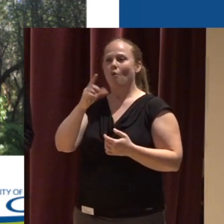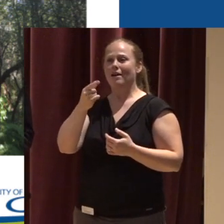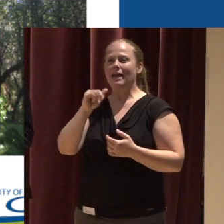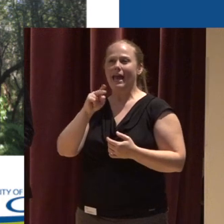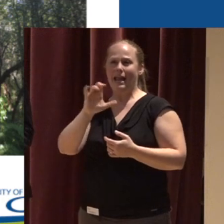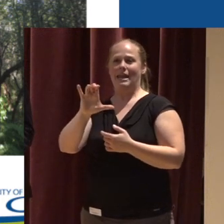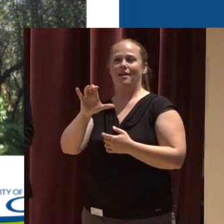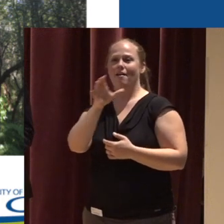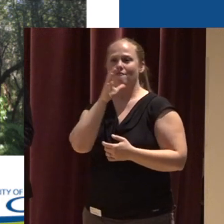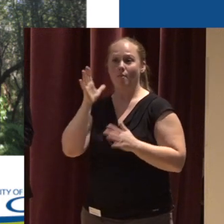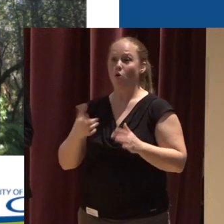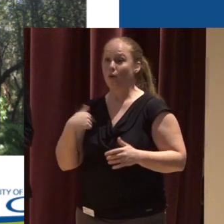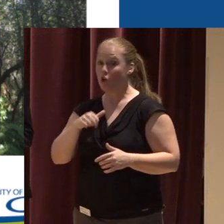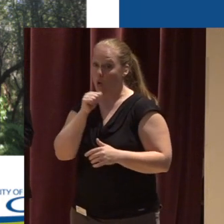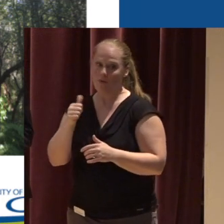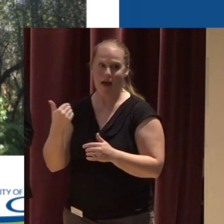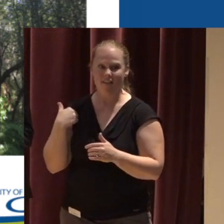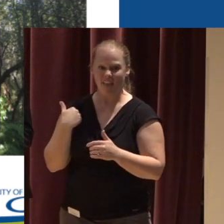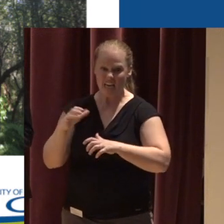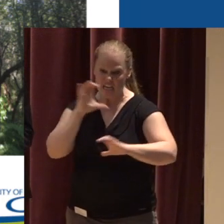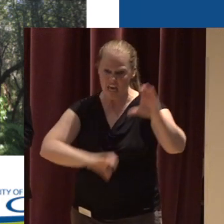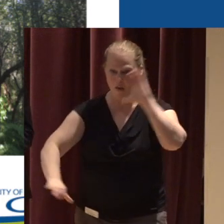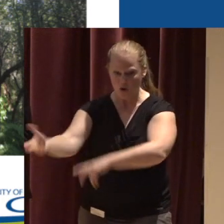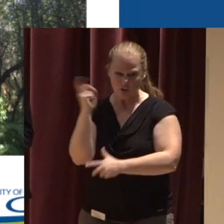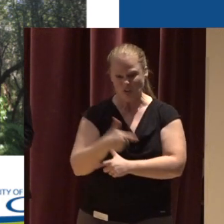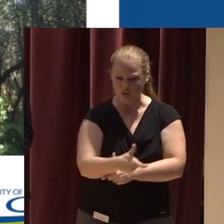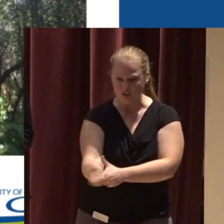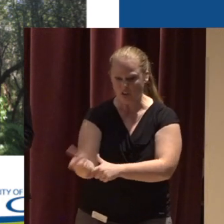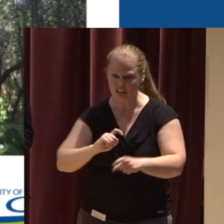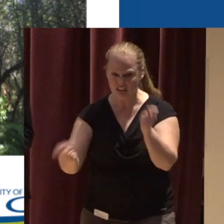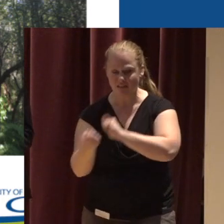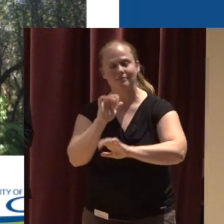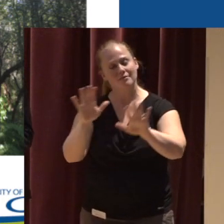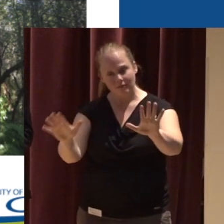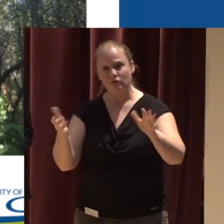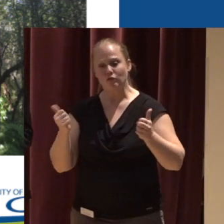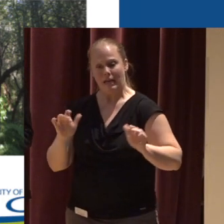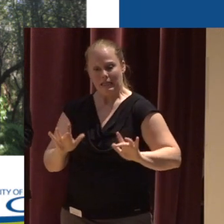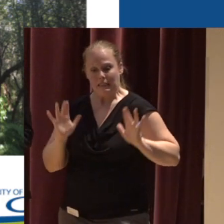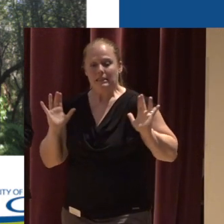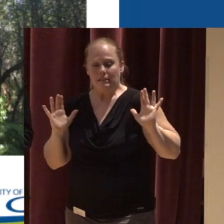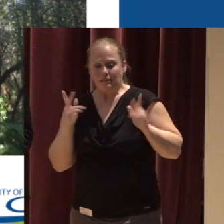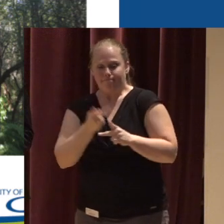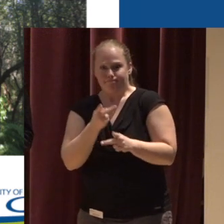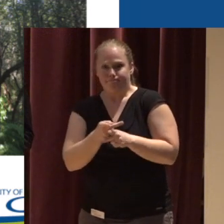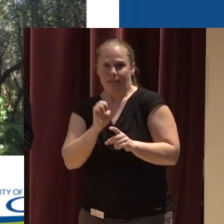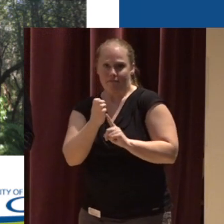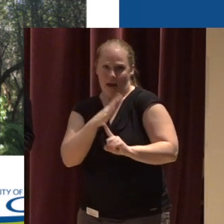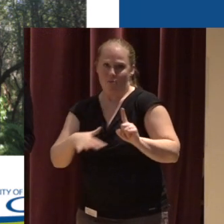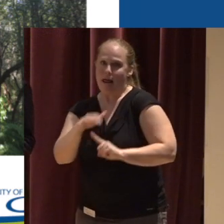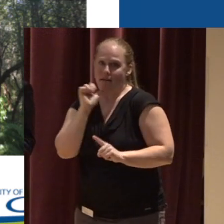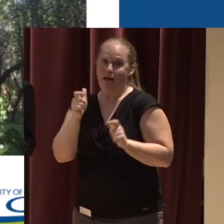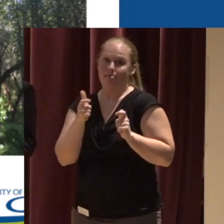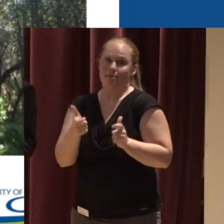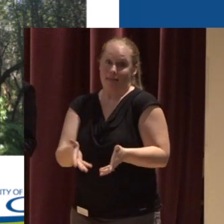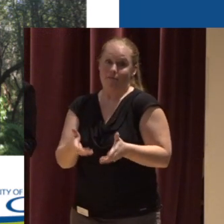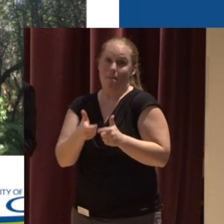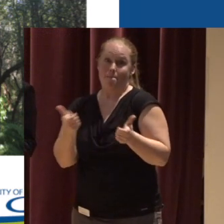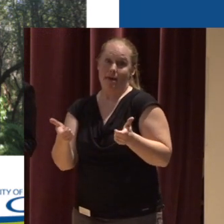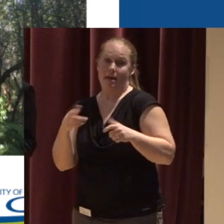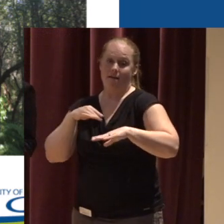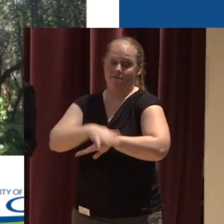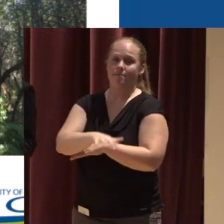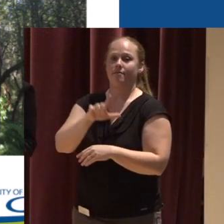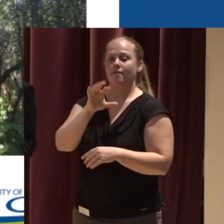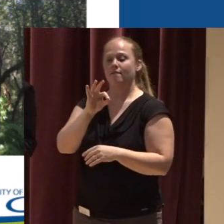go in heavy-handed with herbicides or pesticides We really try to have a light footprint on the environment So, in this picture,